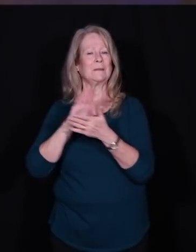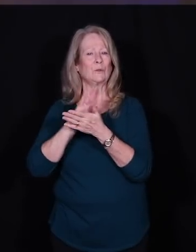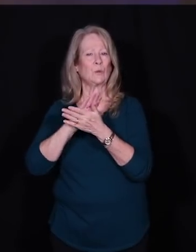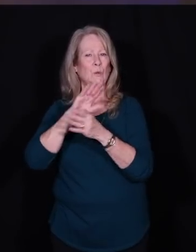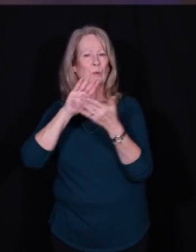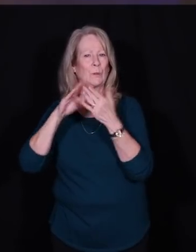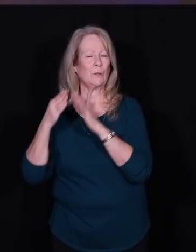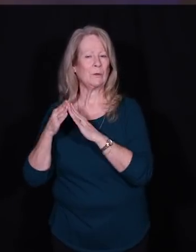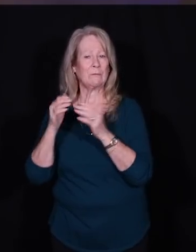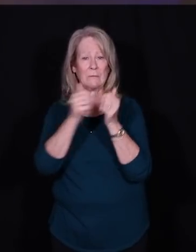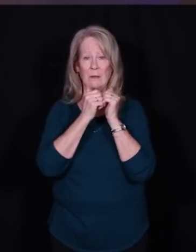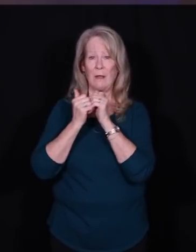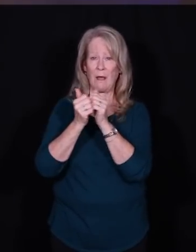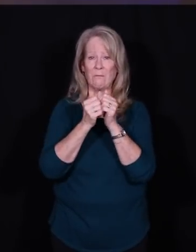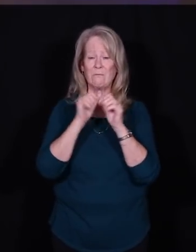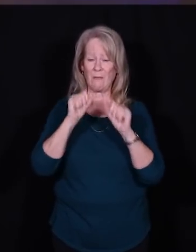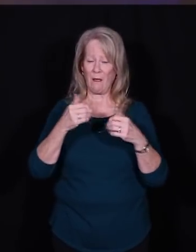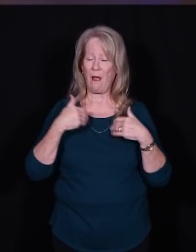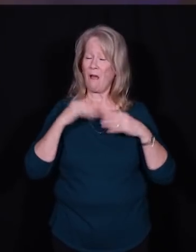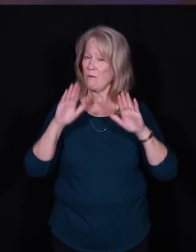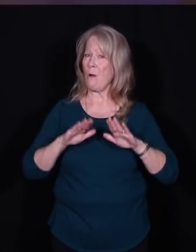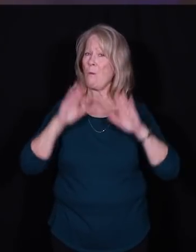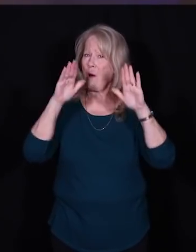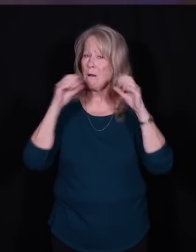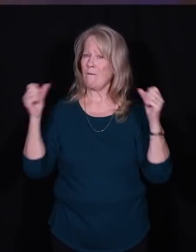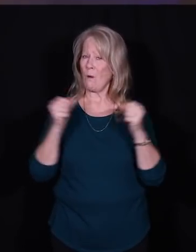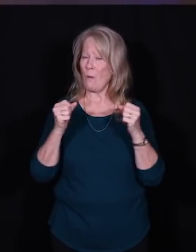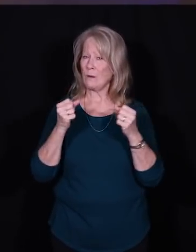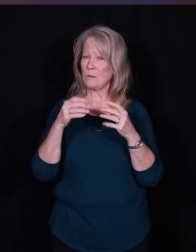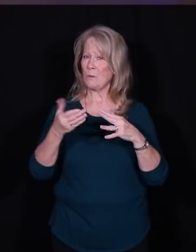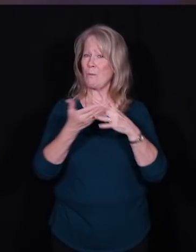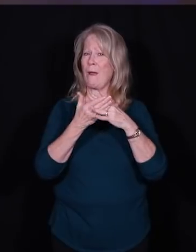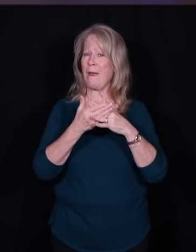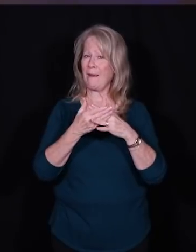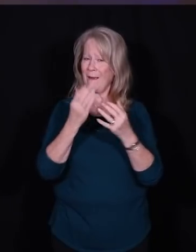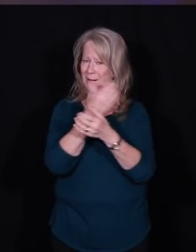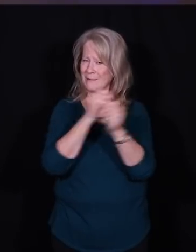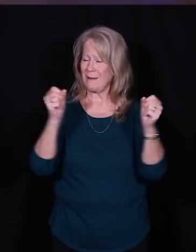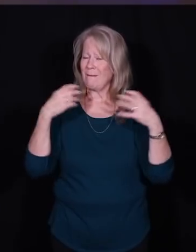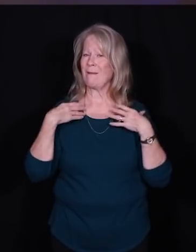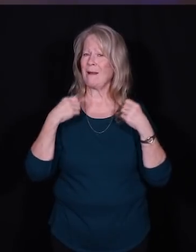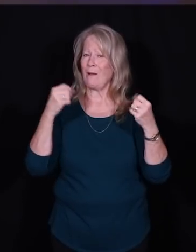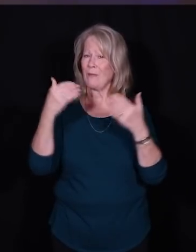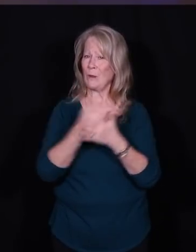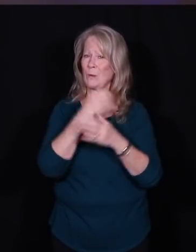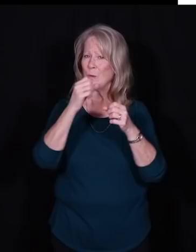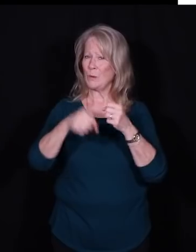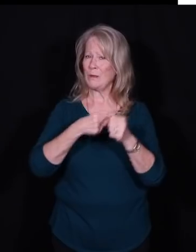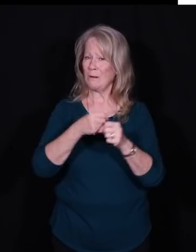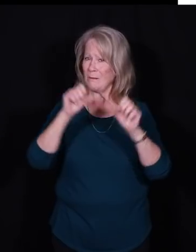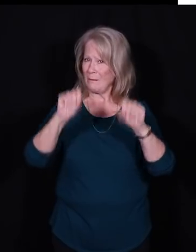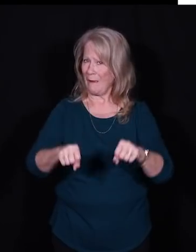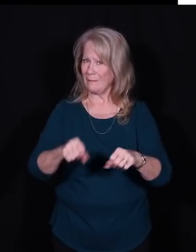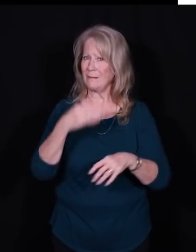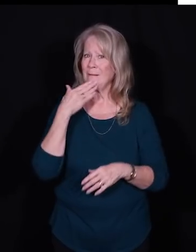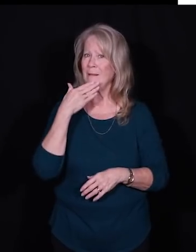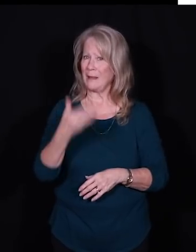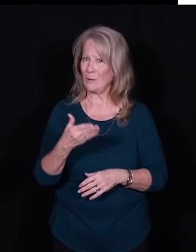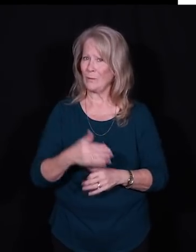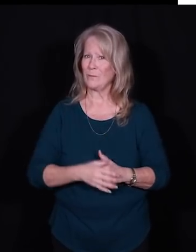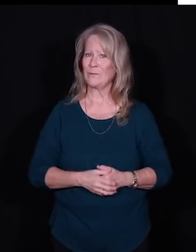Together, we can have a wonderful winter break and a safe and healthy new year. Thank you. Thank you.